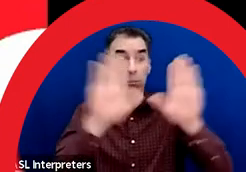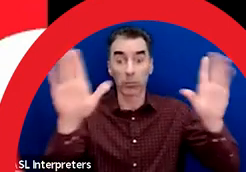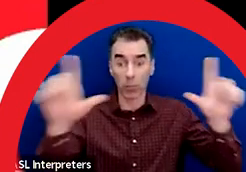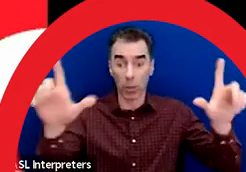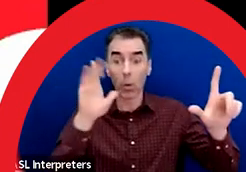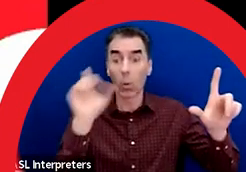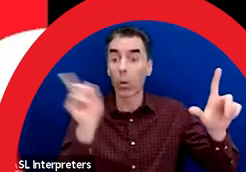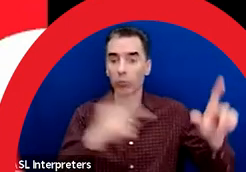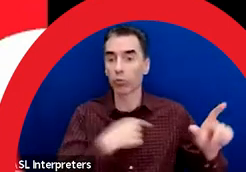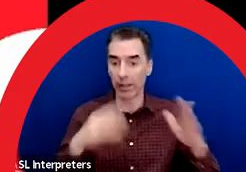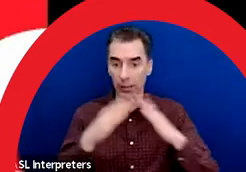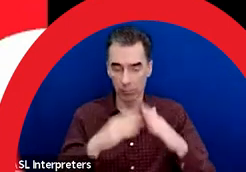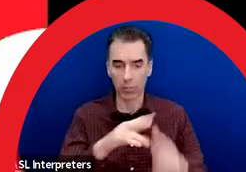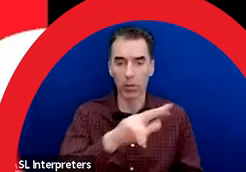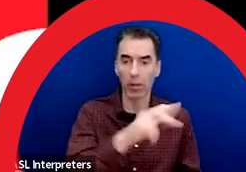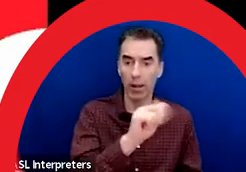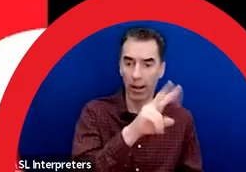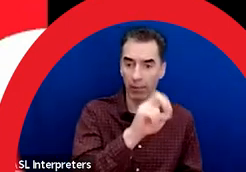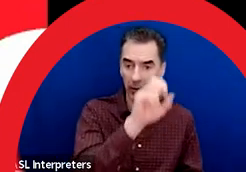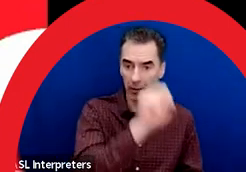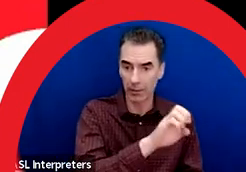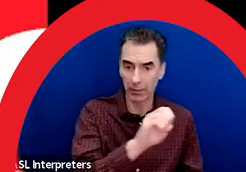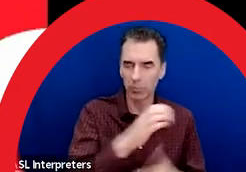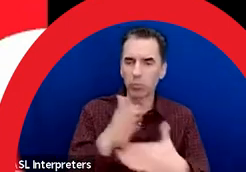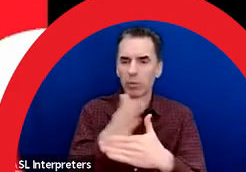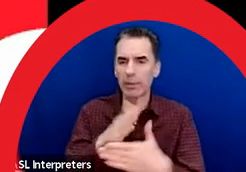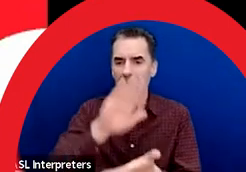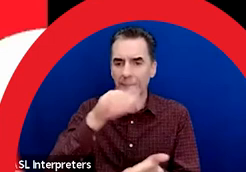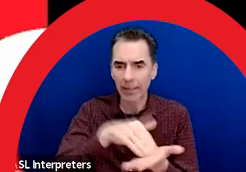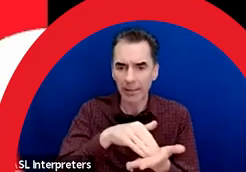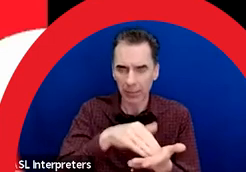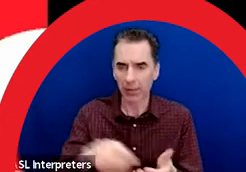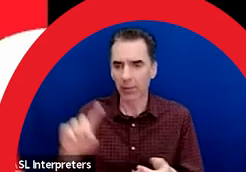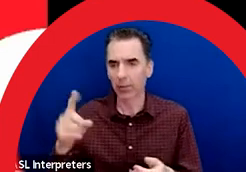on 3rd Avenue SE between Center Street and 1st Street SE.